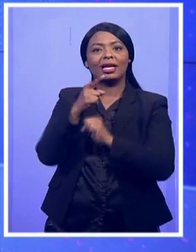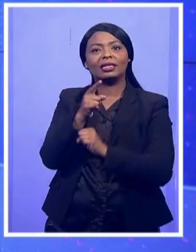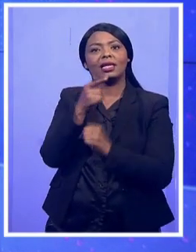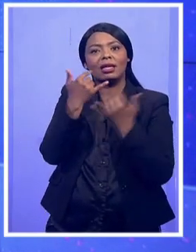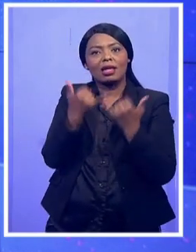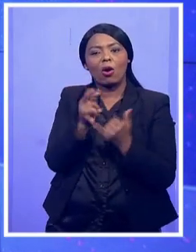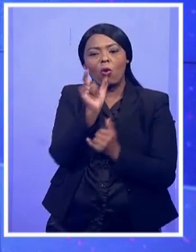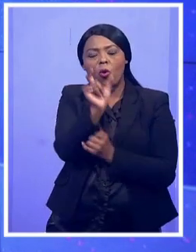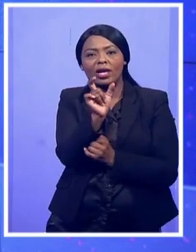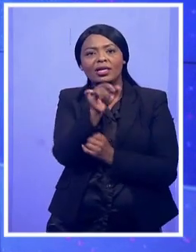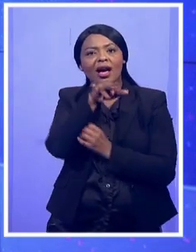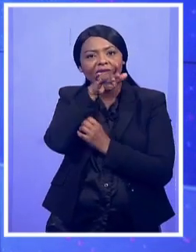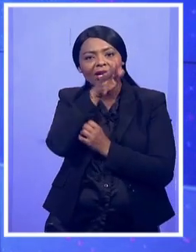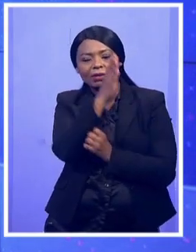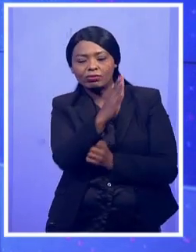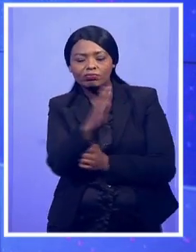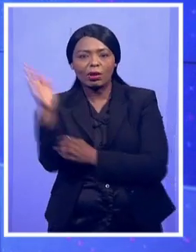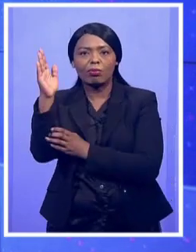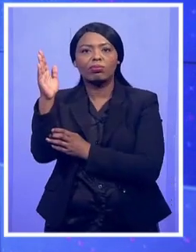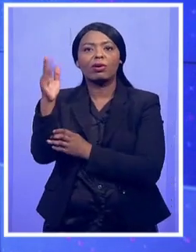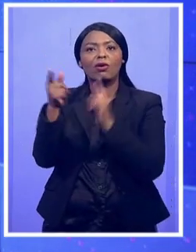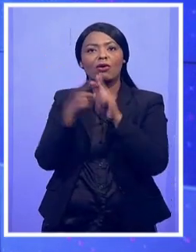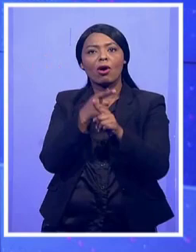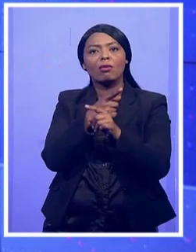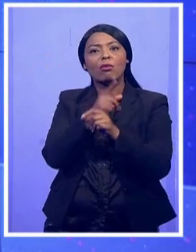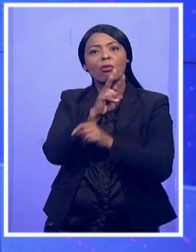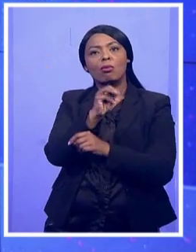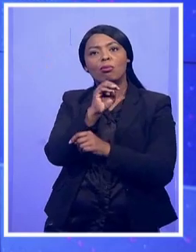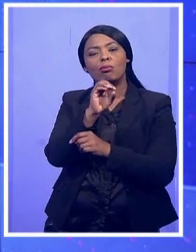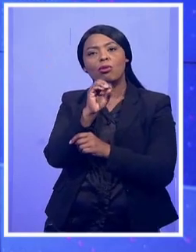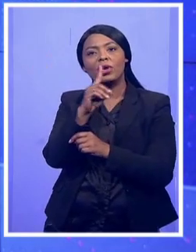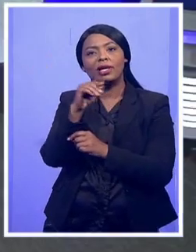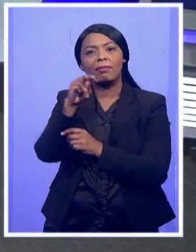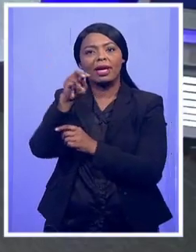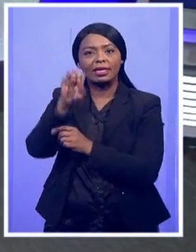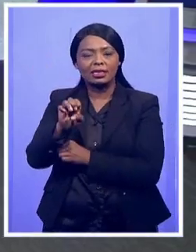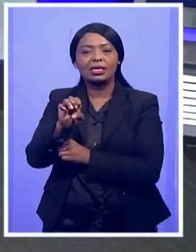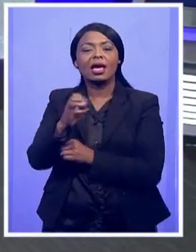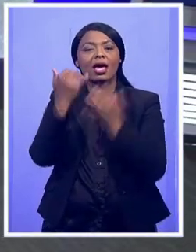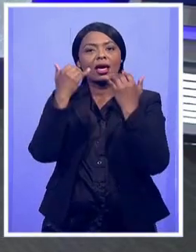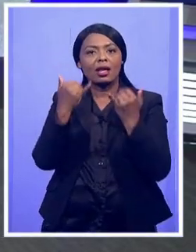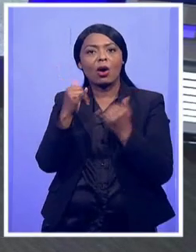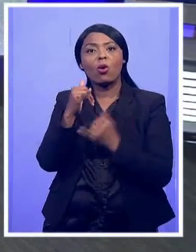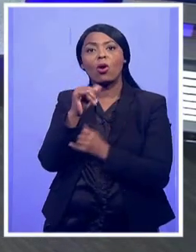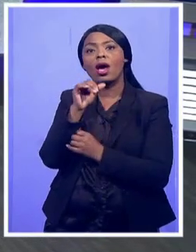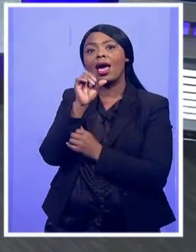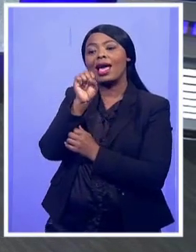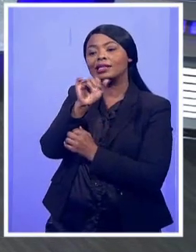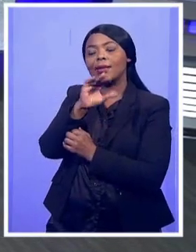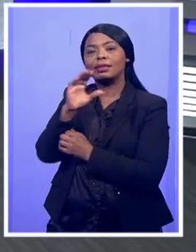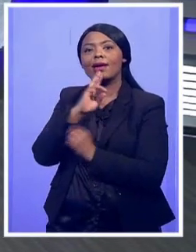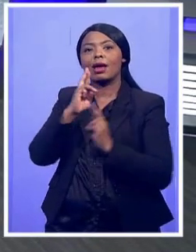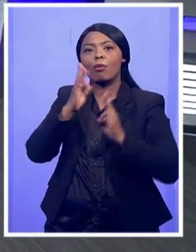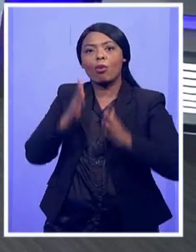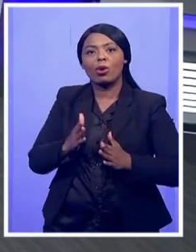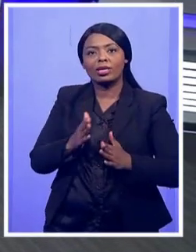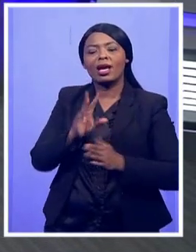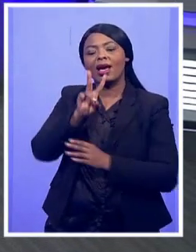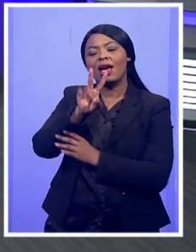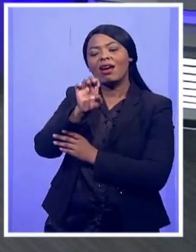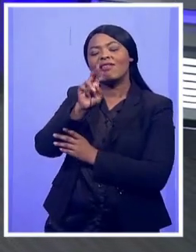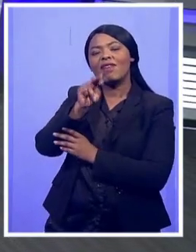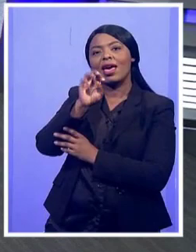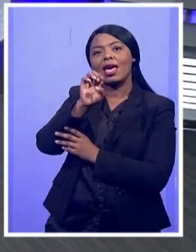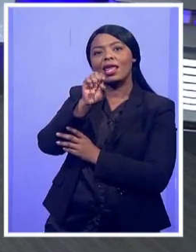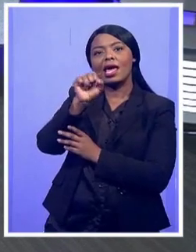removed from the monument. For more on this story, we take you now to SABC News reporter Vanessa Puna, who is in Pal. Vanessa, good